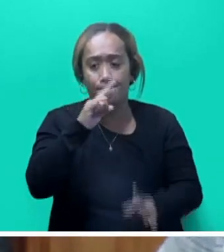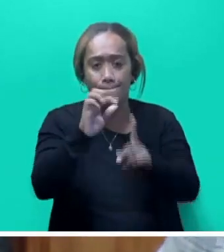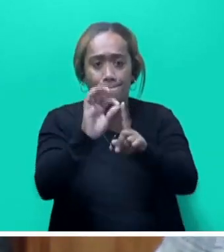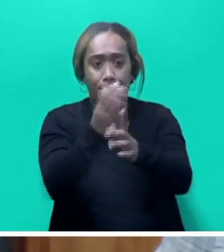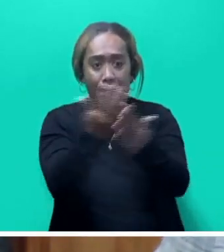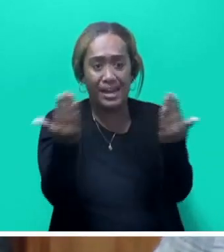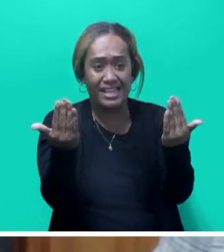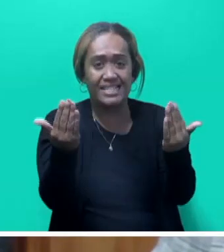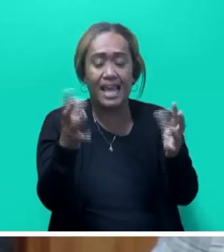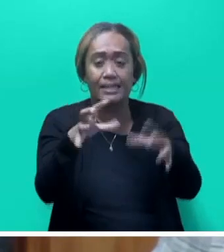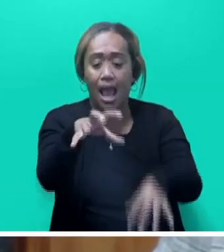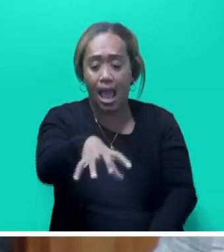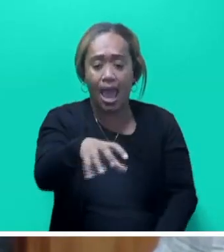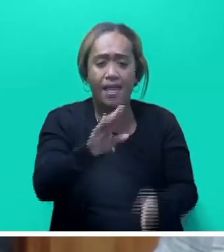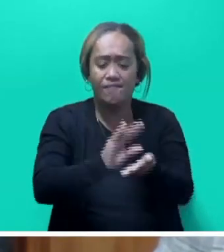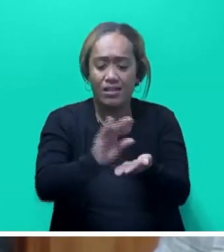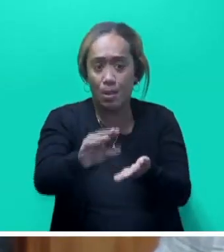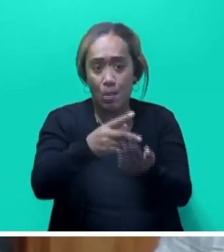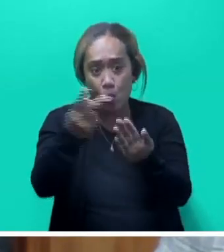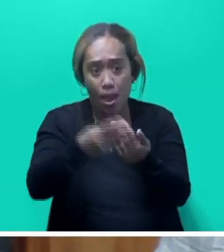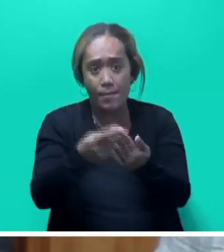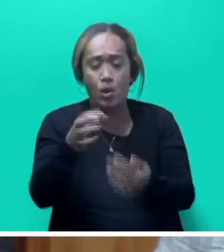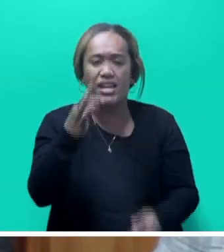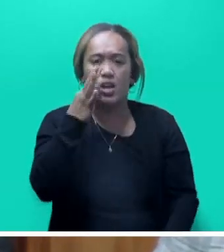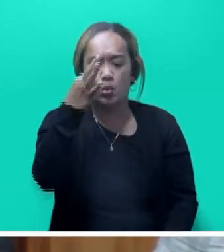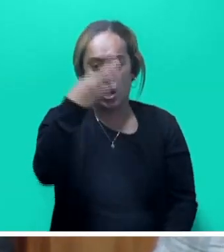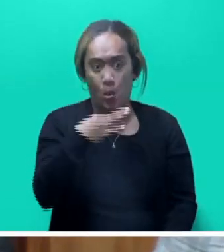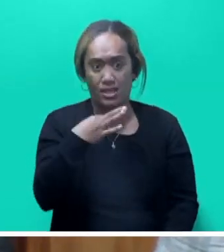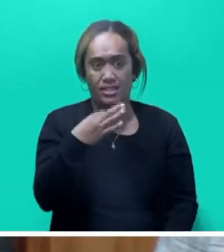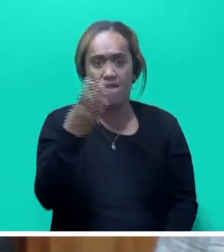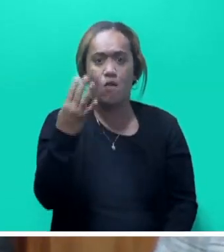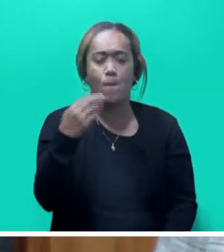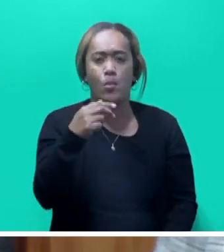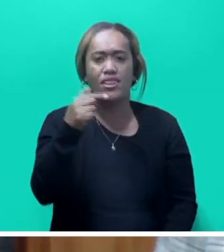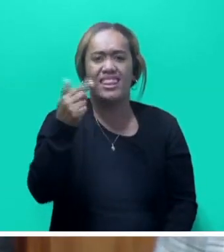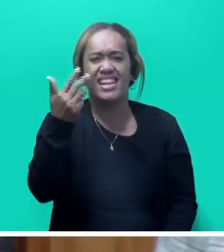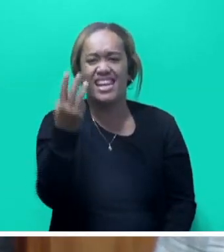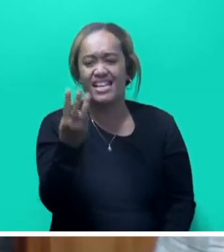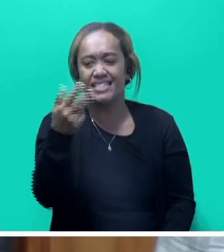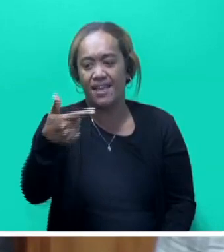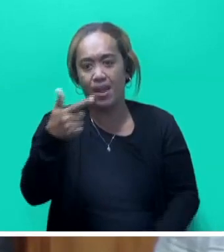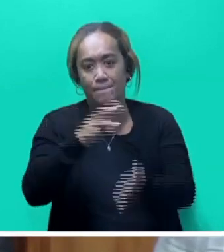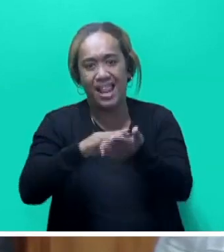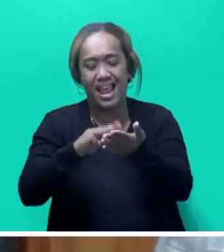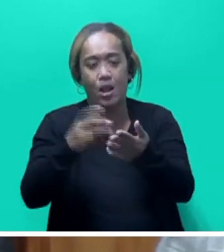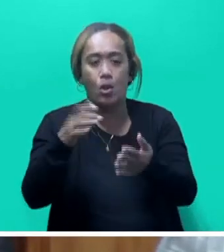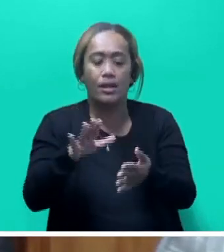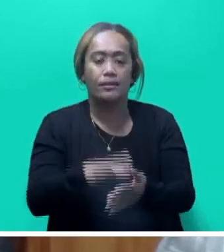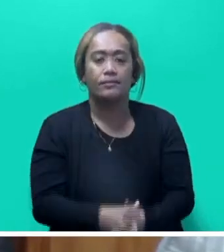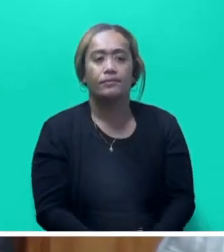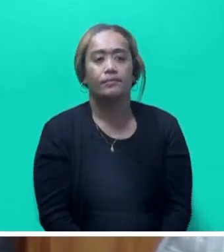Programme, PSIP, had requested 437.3 million through the capital grant, of which